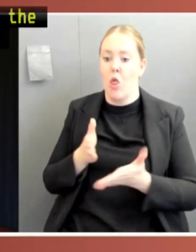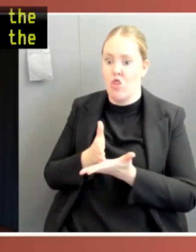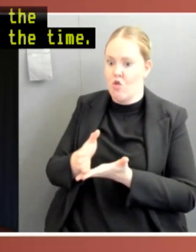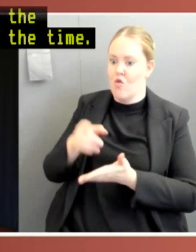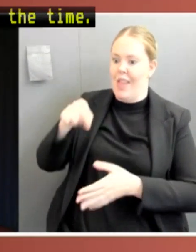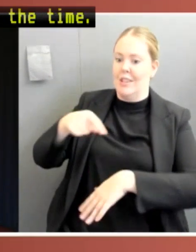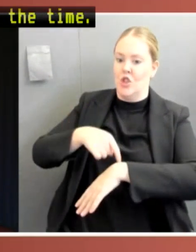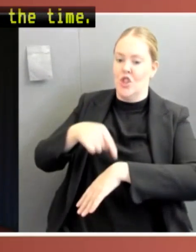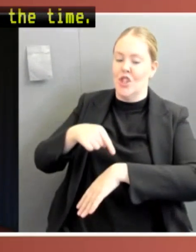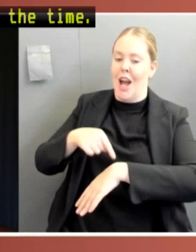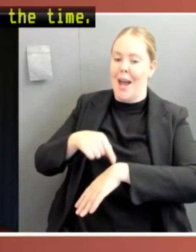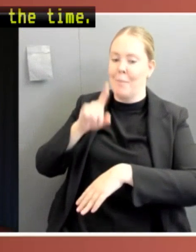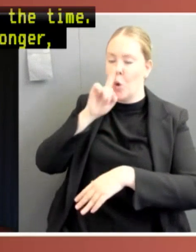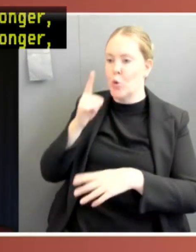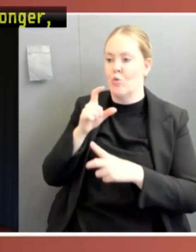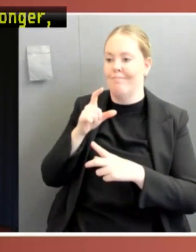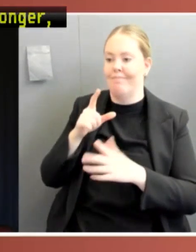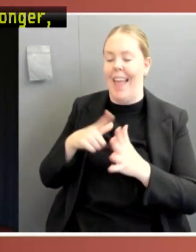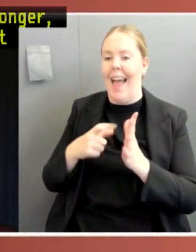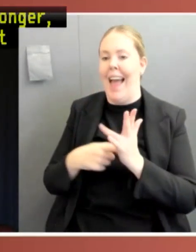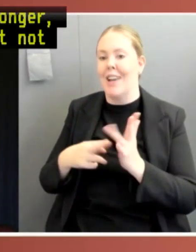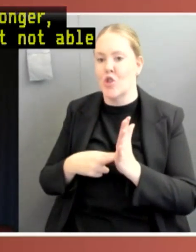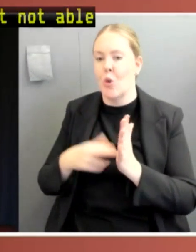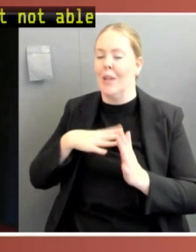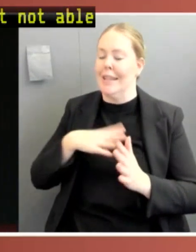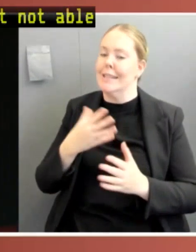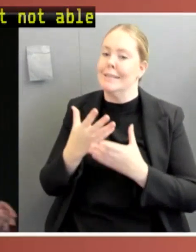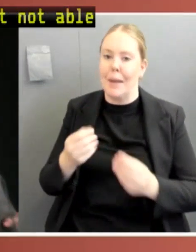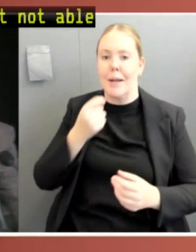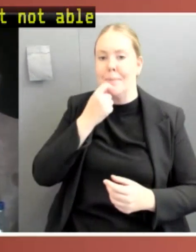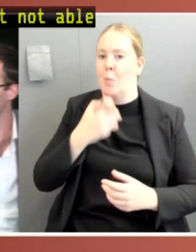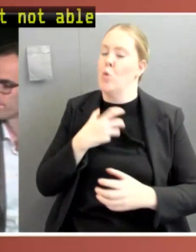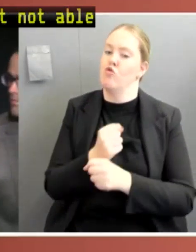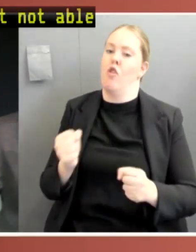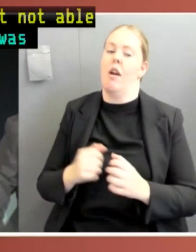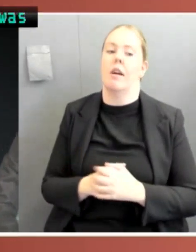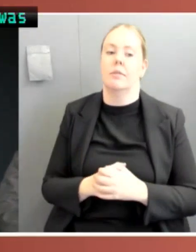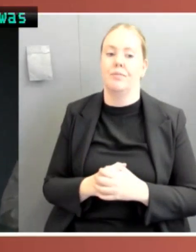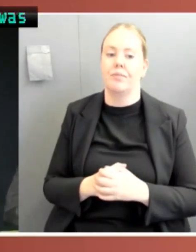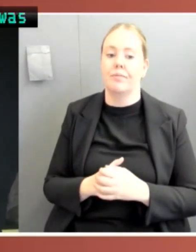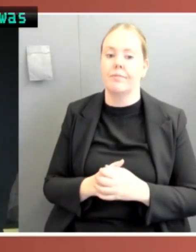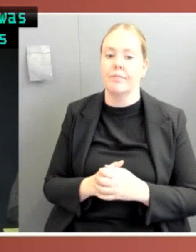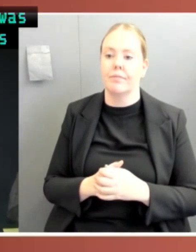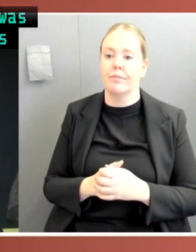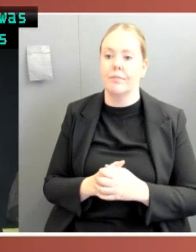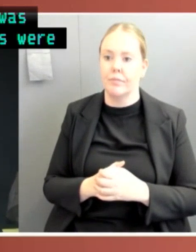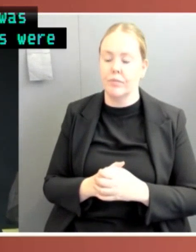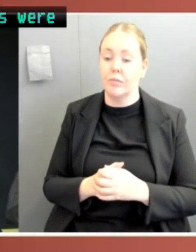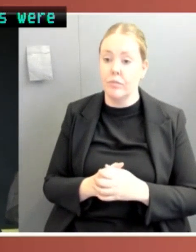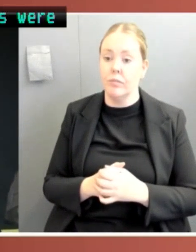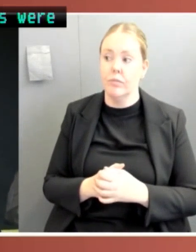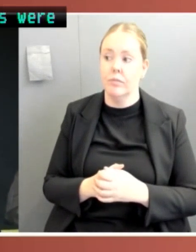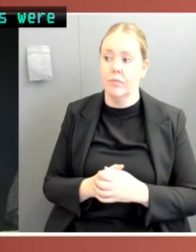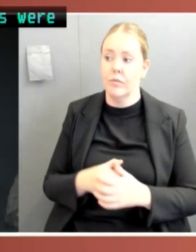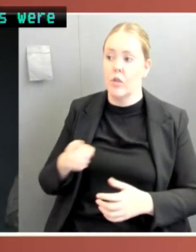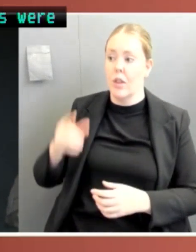is just not able to do. And I think often what was missing is these committees are often doing good and valuable work but the fact the Parliament was often not sitting or not